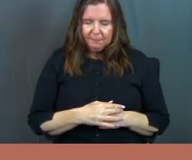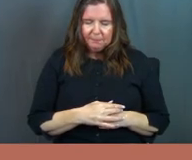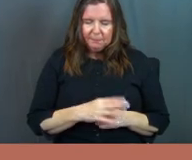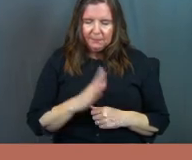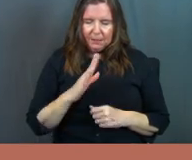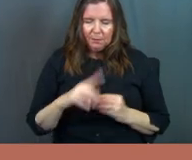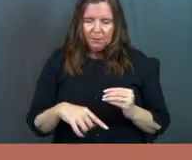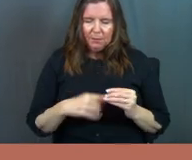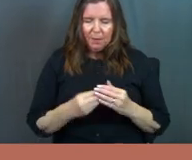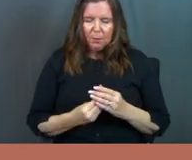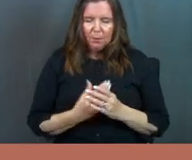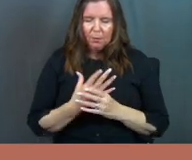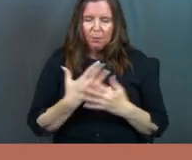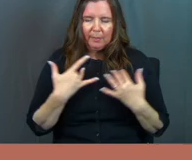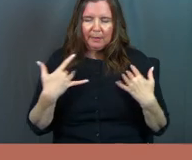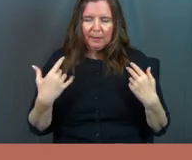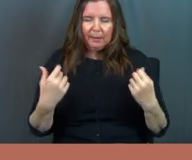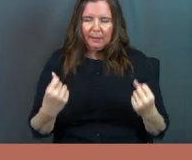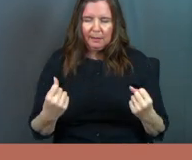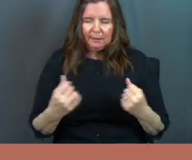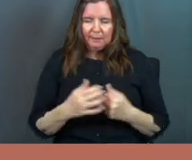it would be about growth and healing.